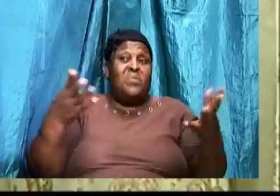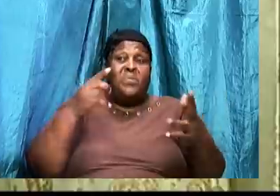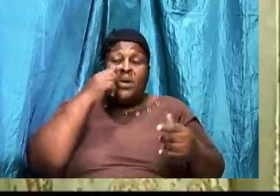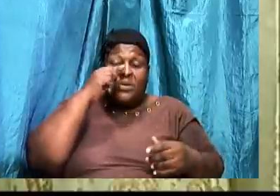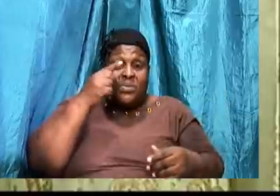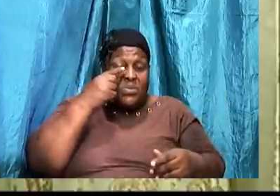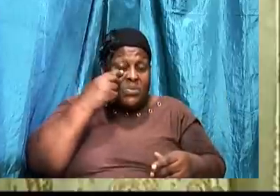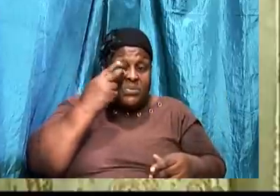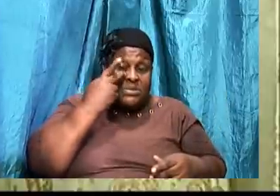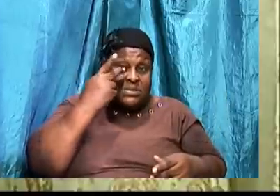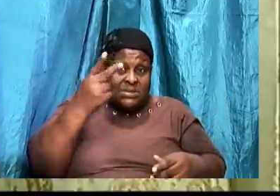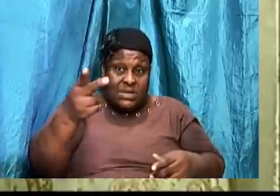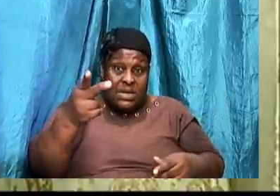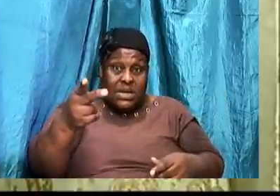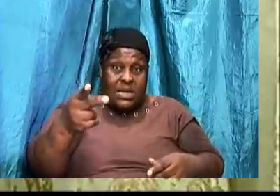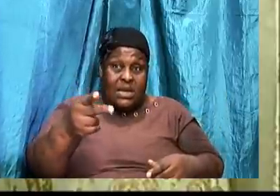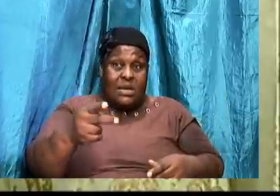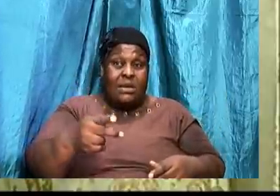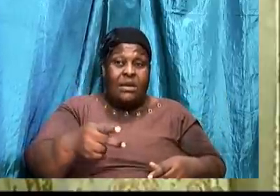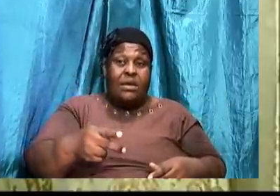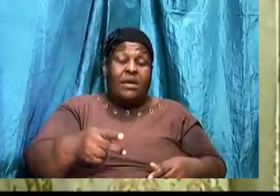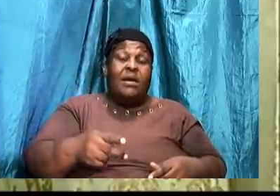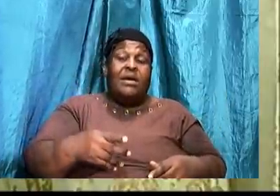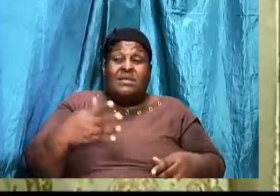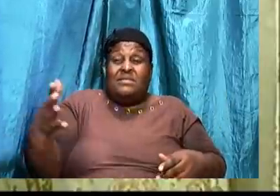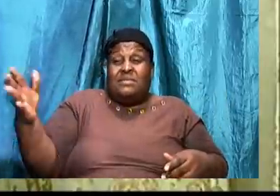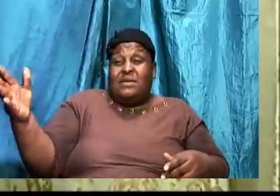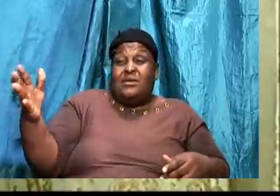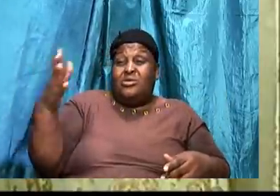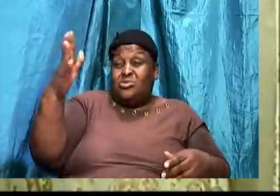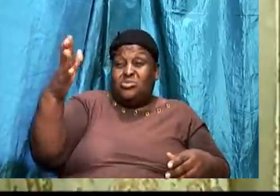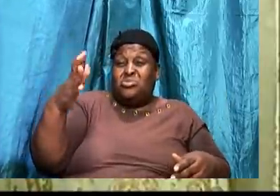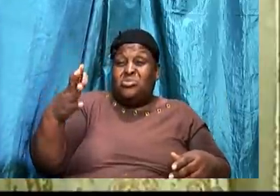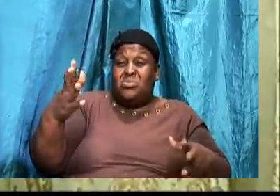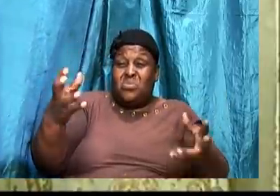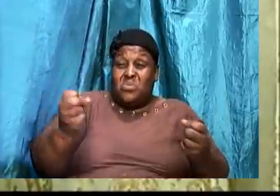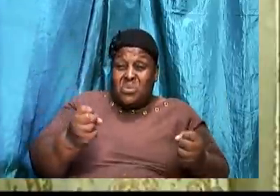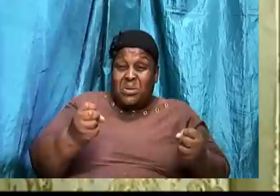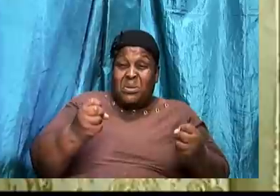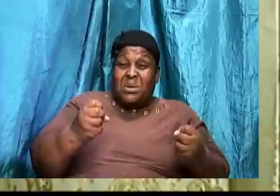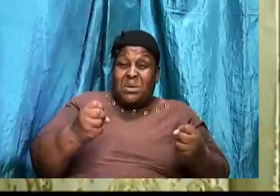And the pride of life. This is. Another of his wiles.